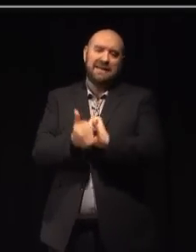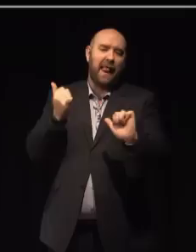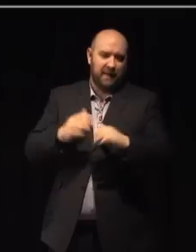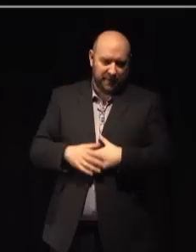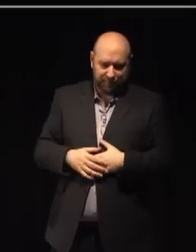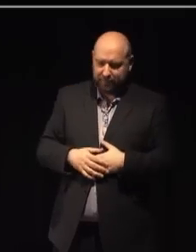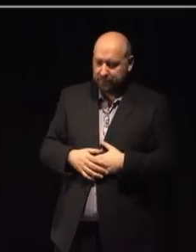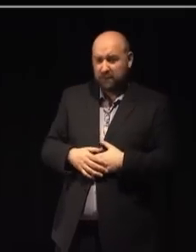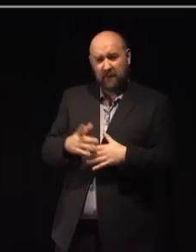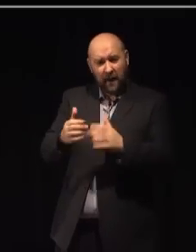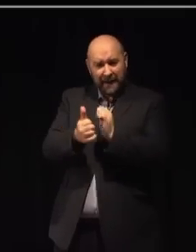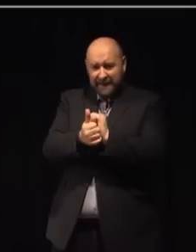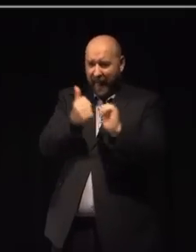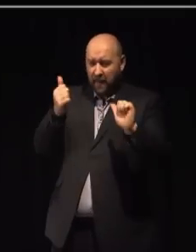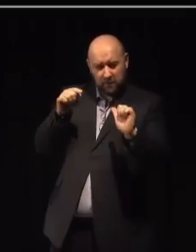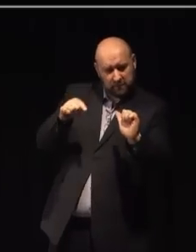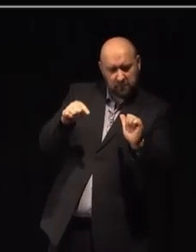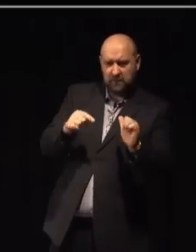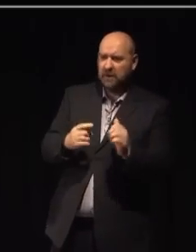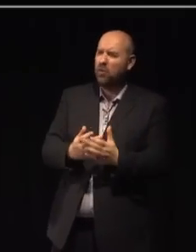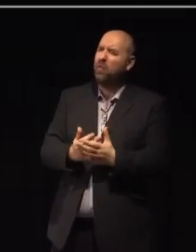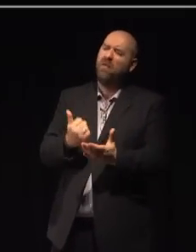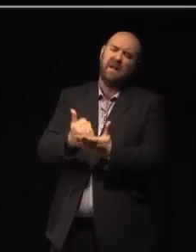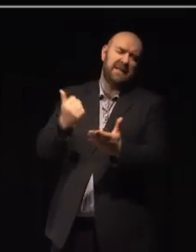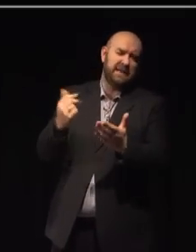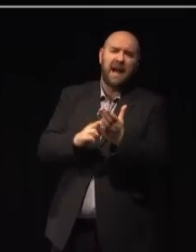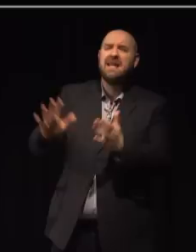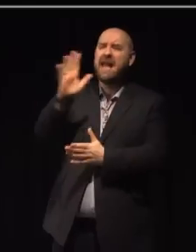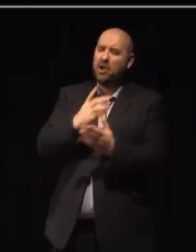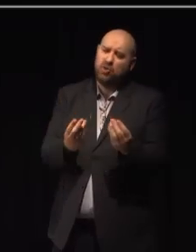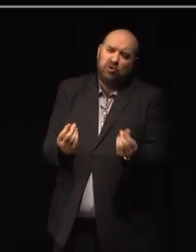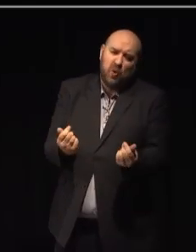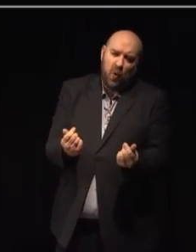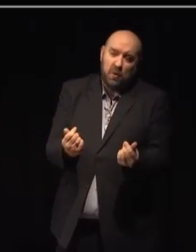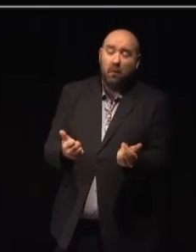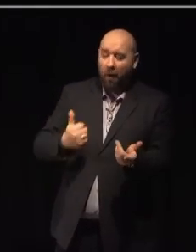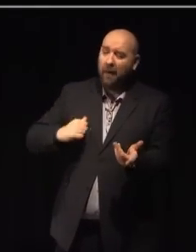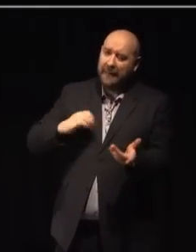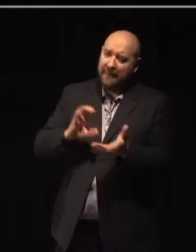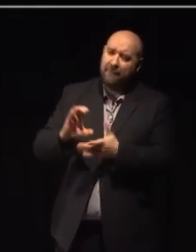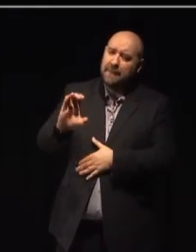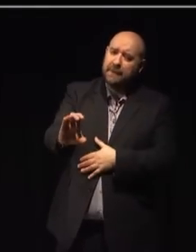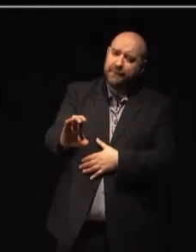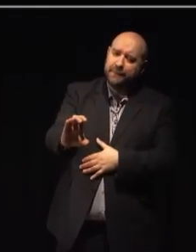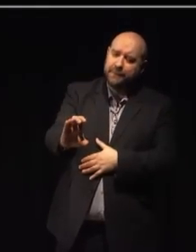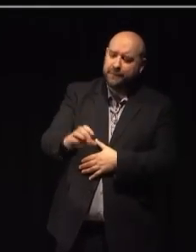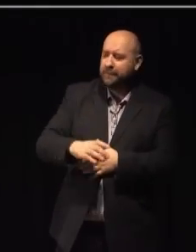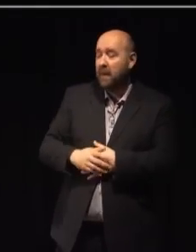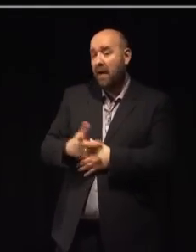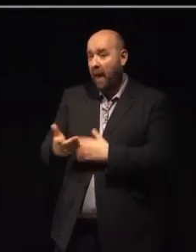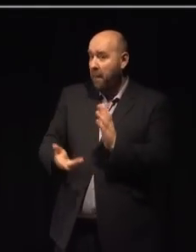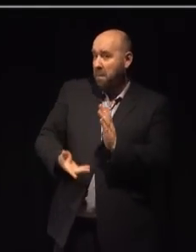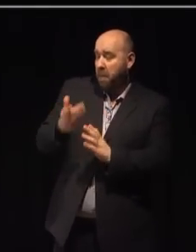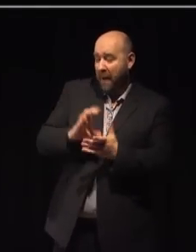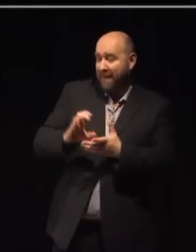Talent is a great national resource, but it needs investment. As I said, that increased investment